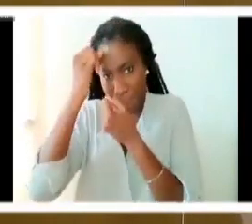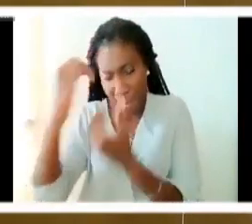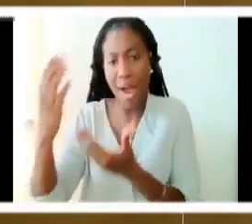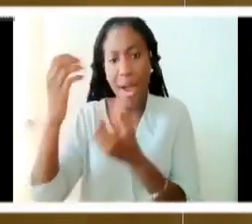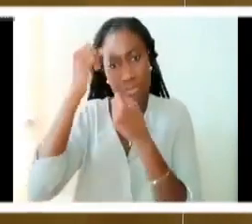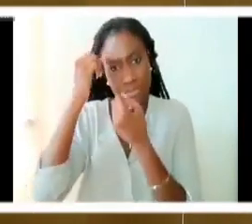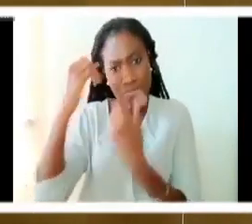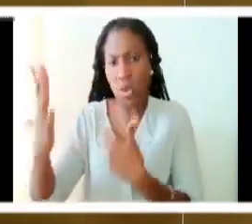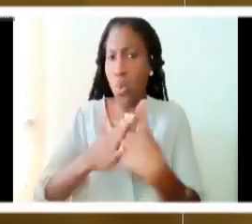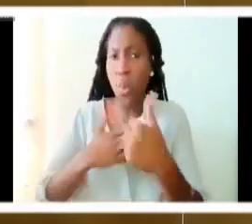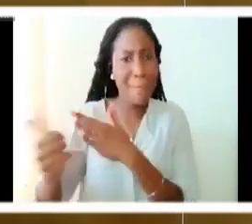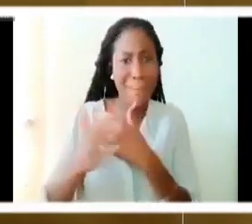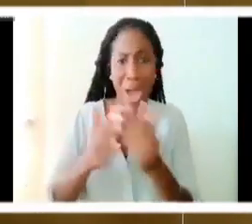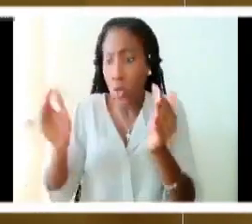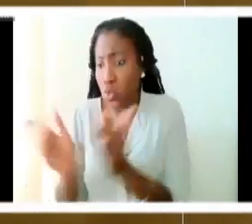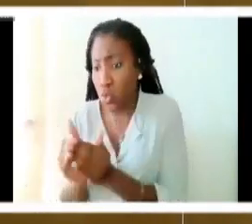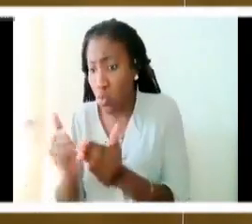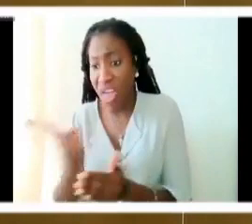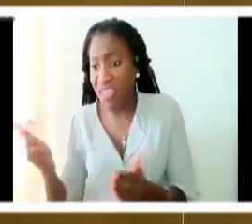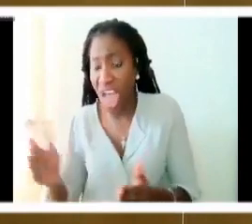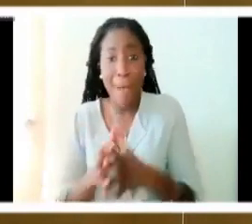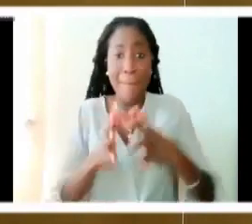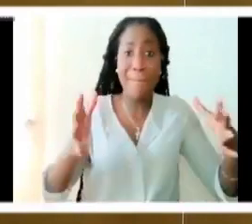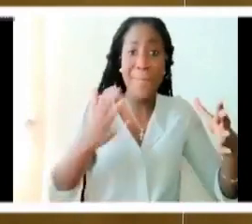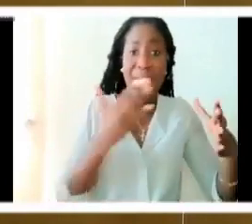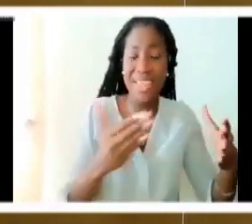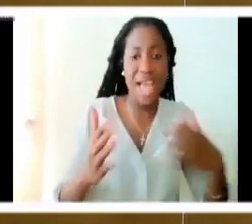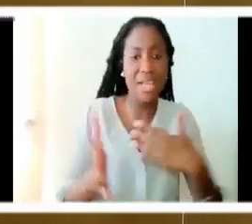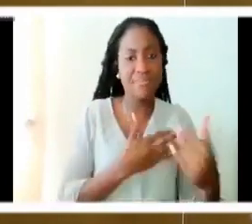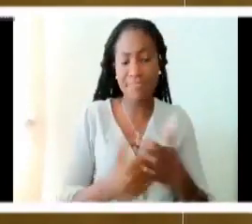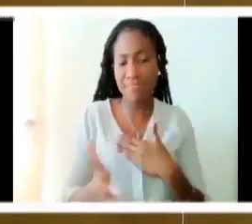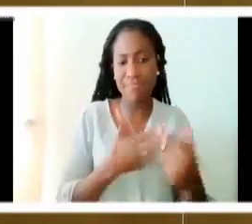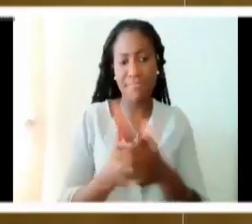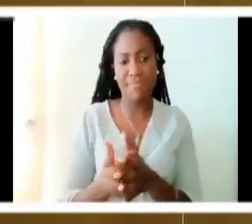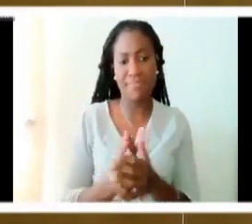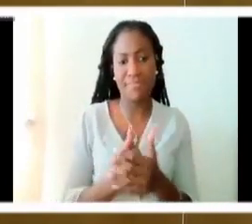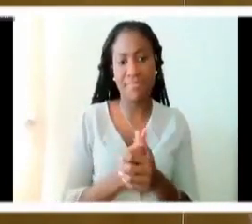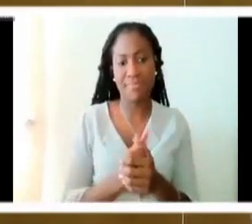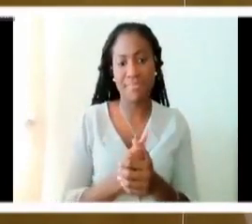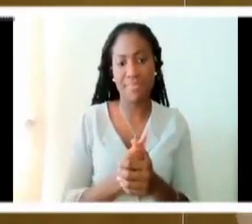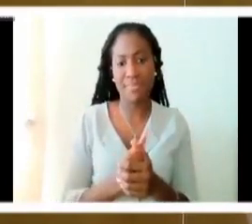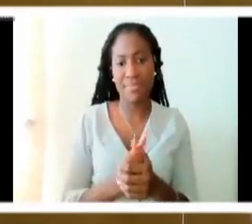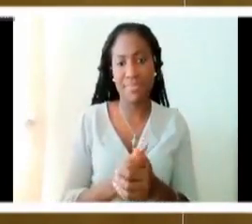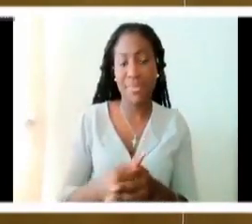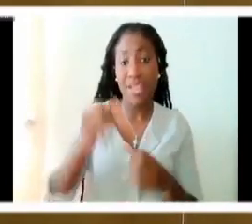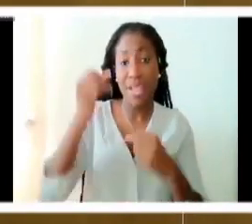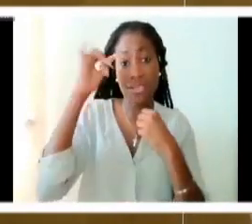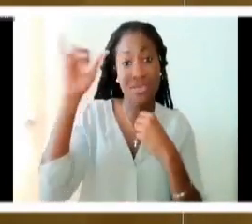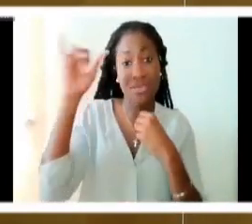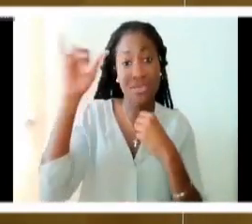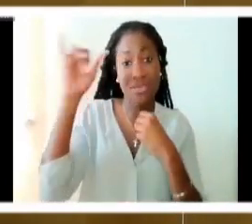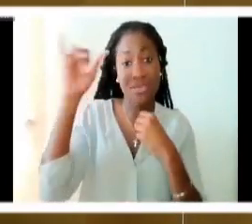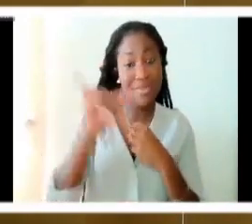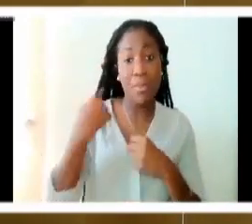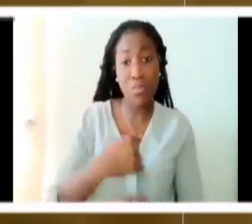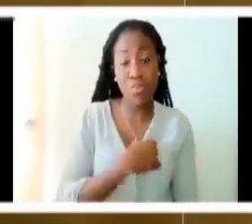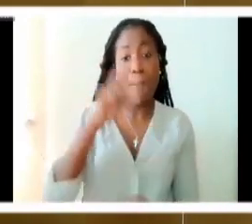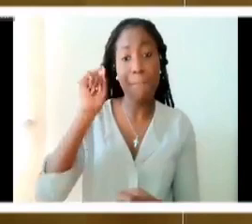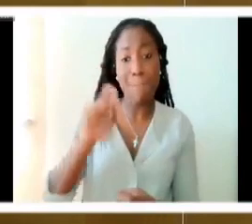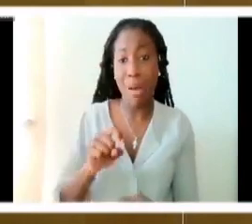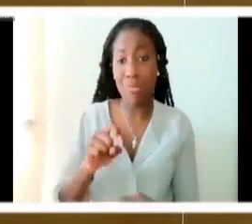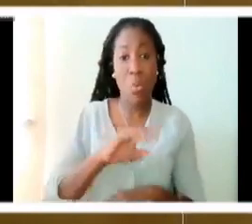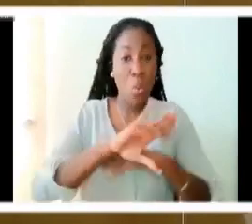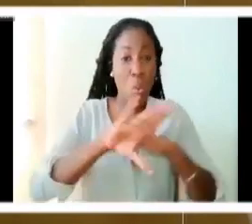alike just as the father gives everything to the son and he has more than enough so too we are called to give everything